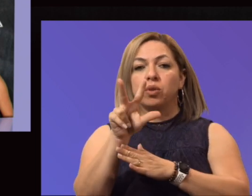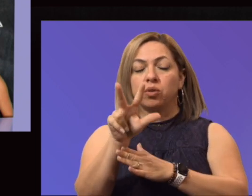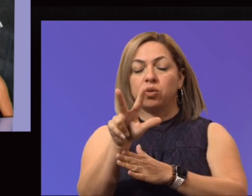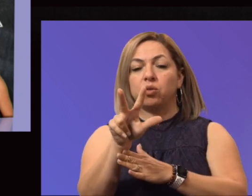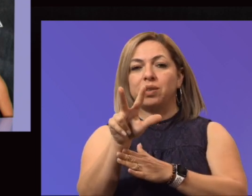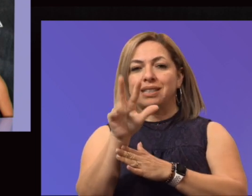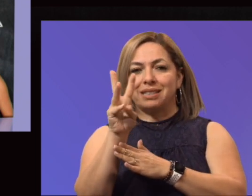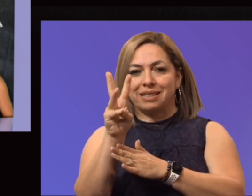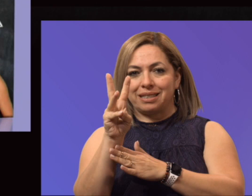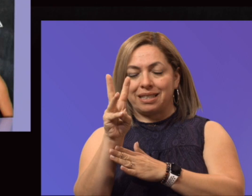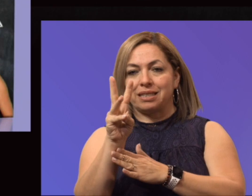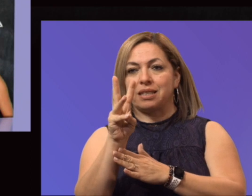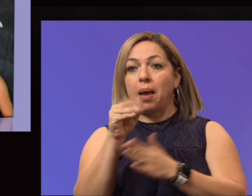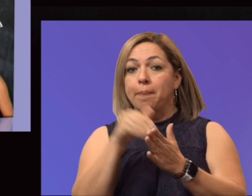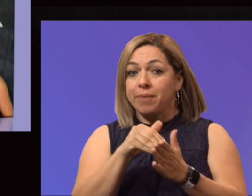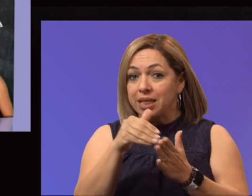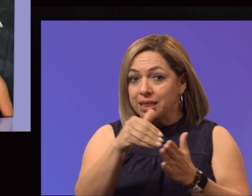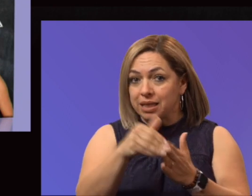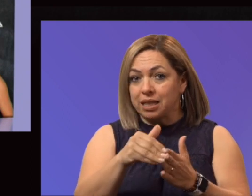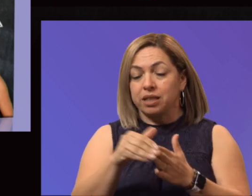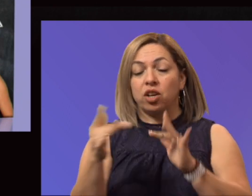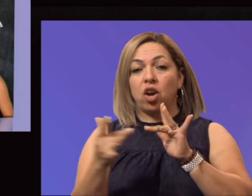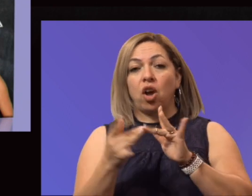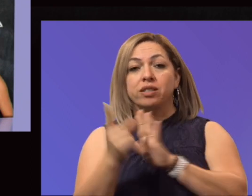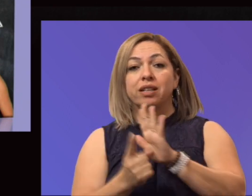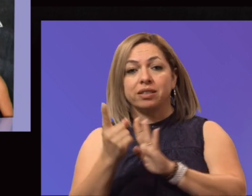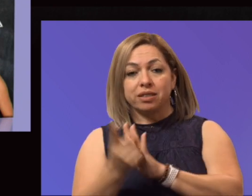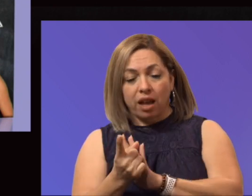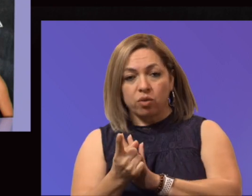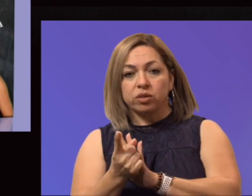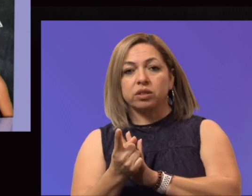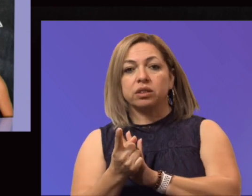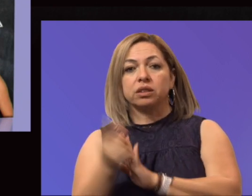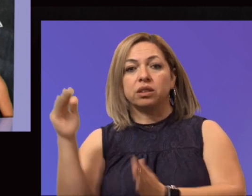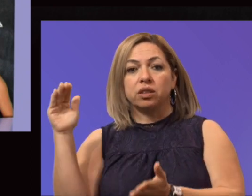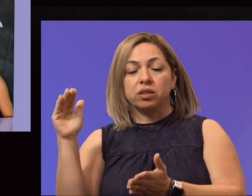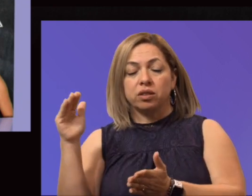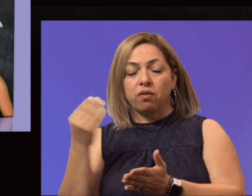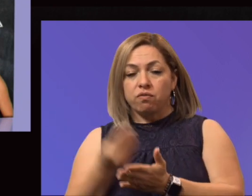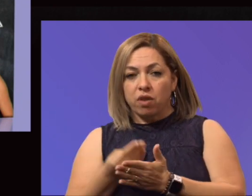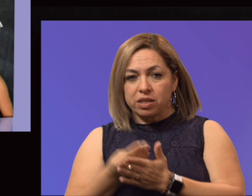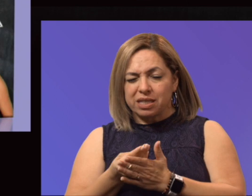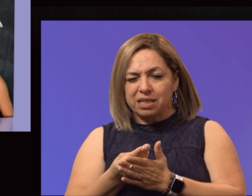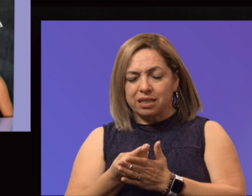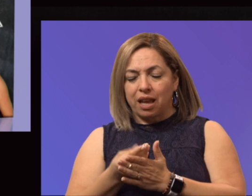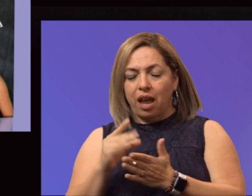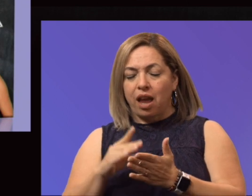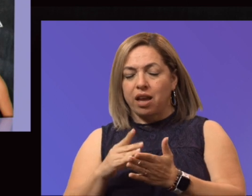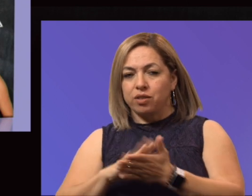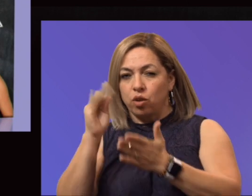were funded at just short of $50 million. And then student success points were funded at just short of $12 million.